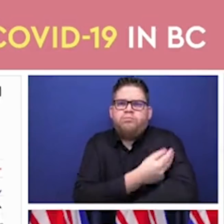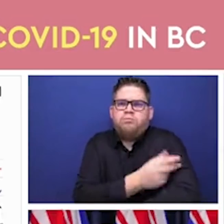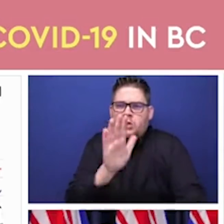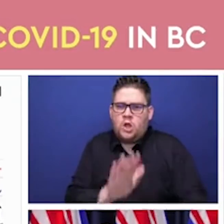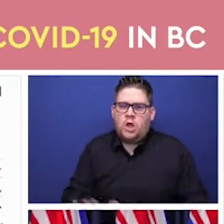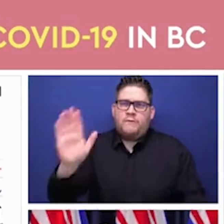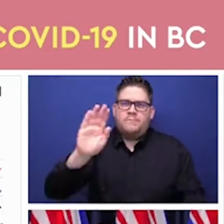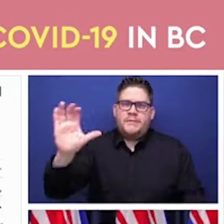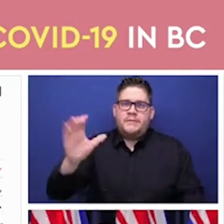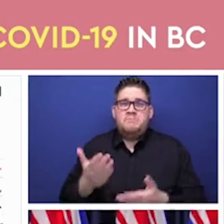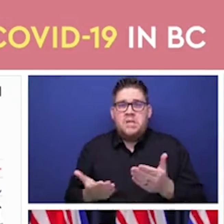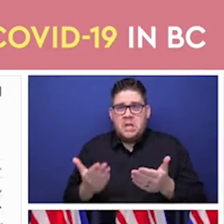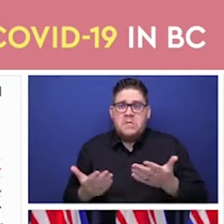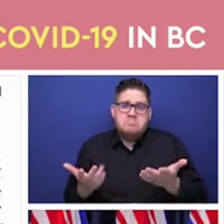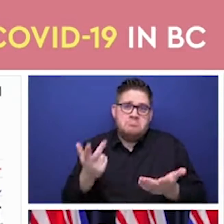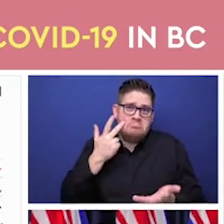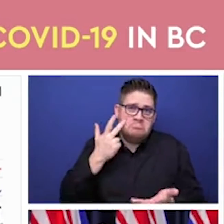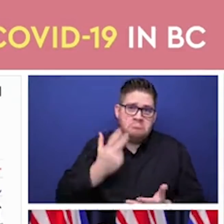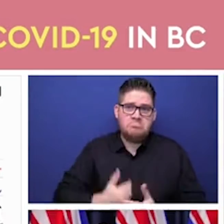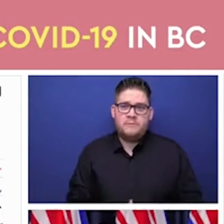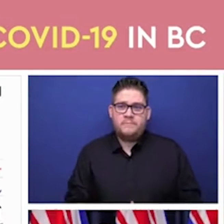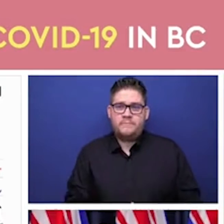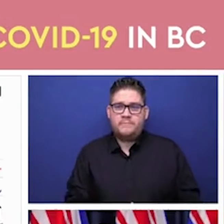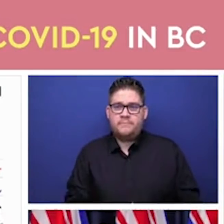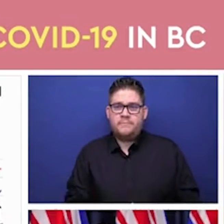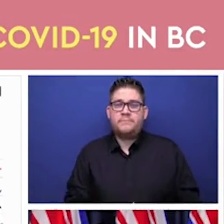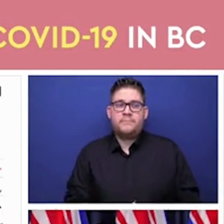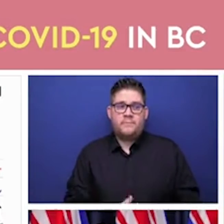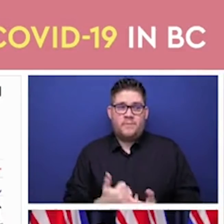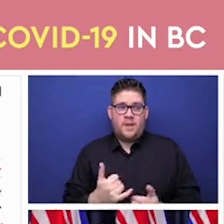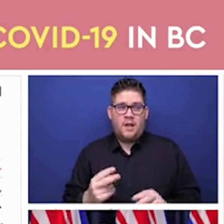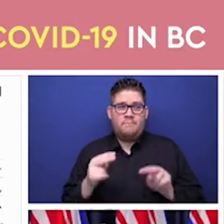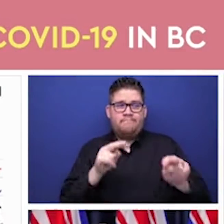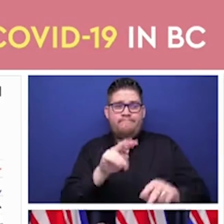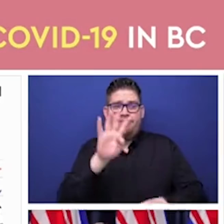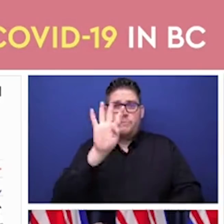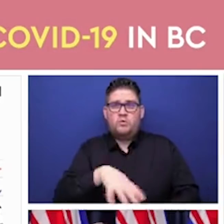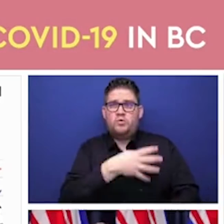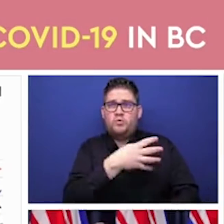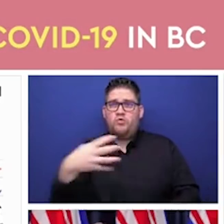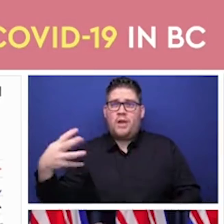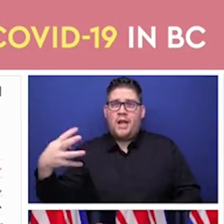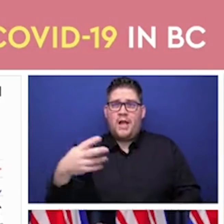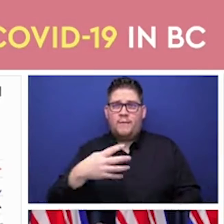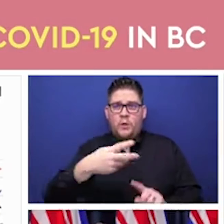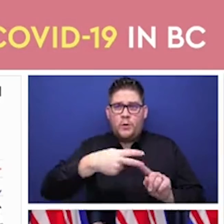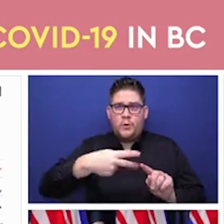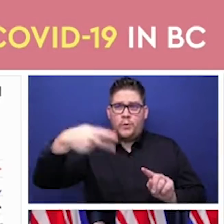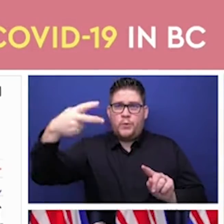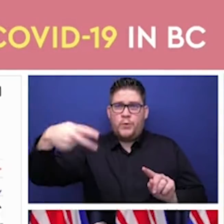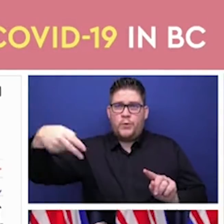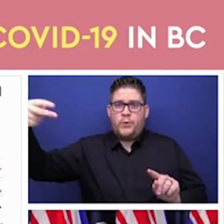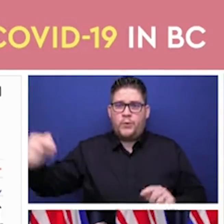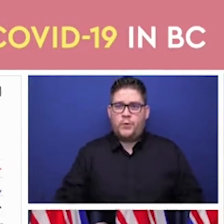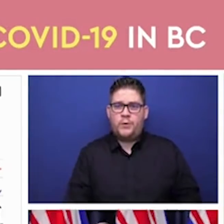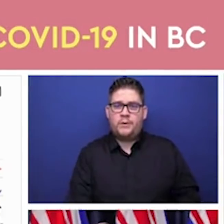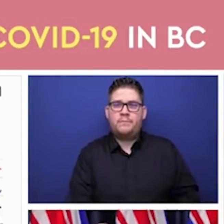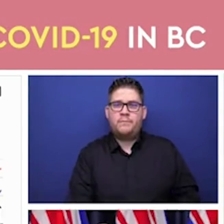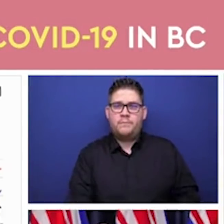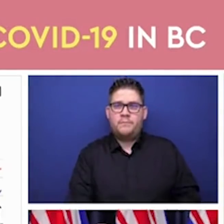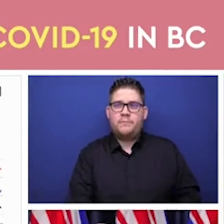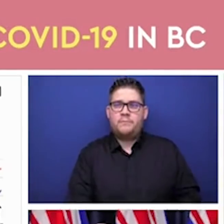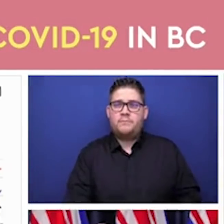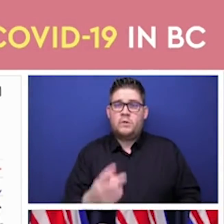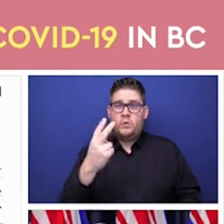pink line that's vaccine you can see that I've got my labels crossed over but vaccine supply